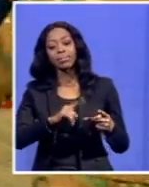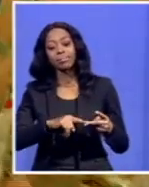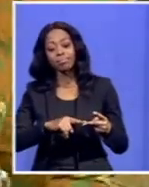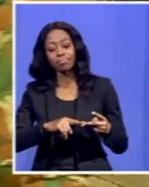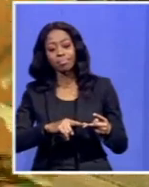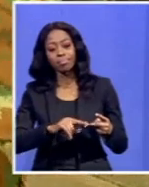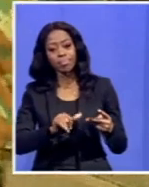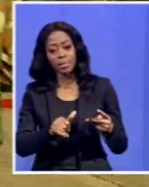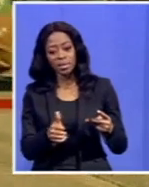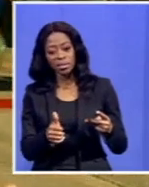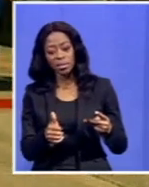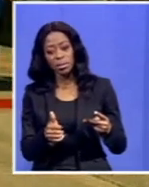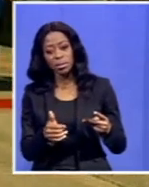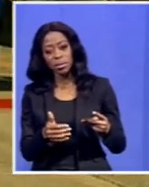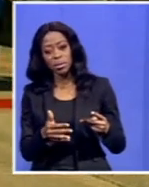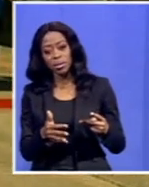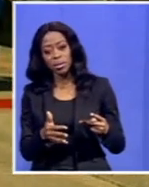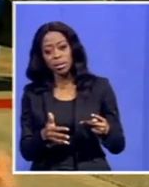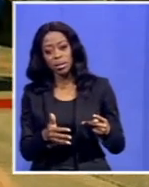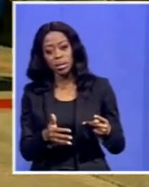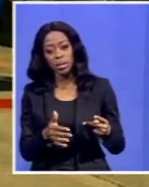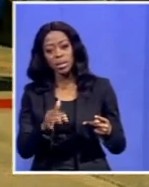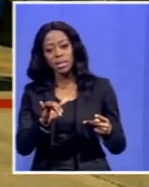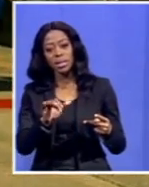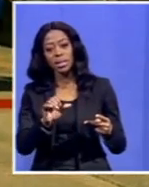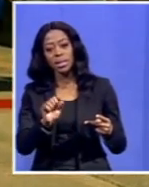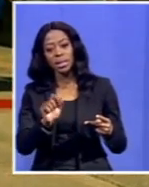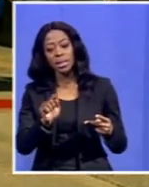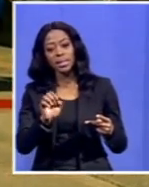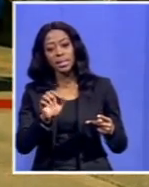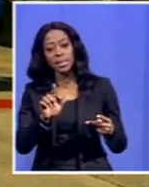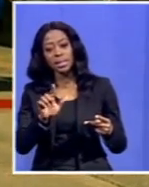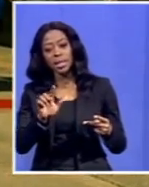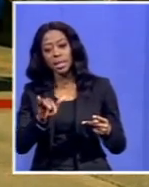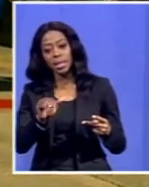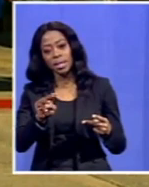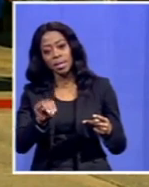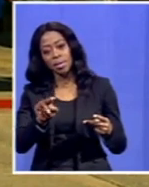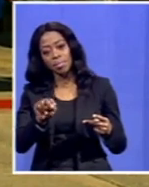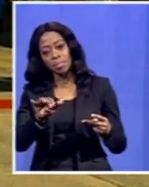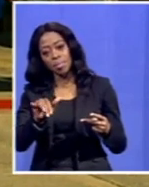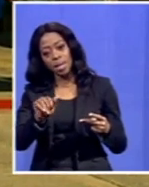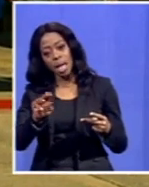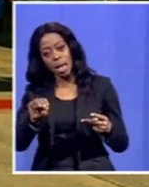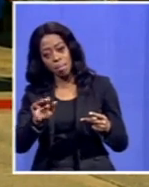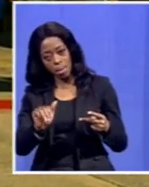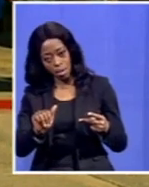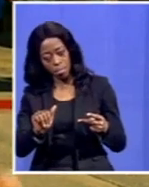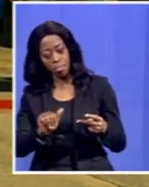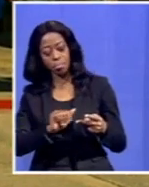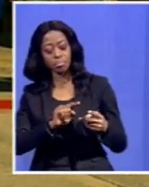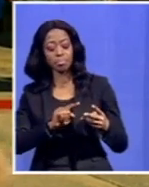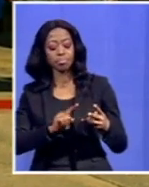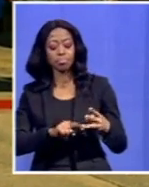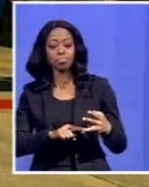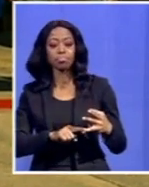in an area around Ichelimnyama. And there's also